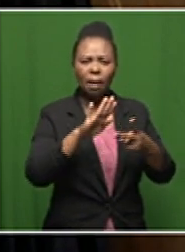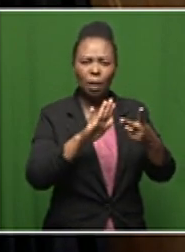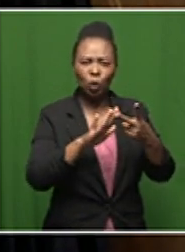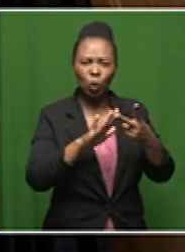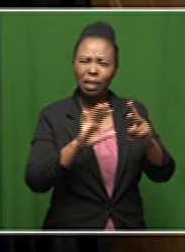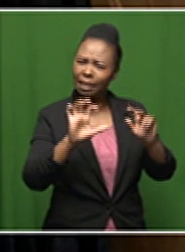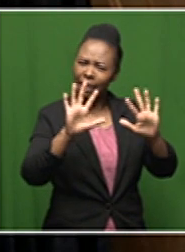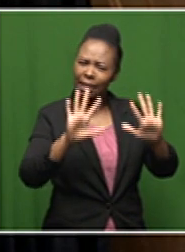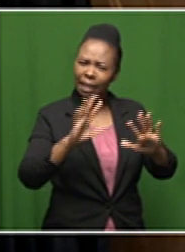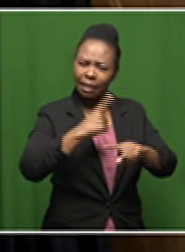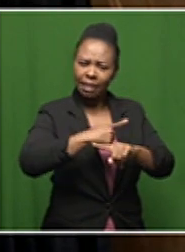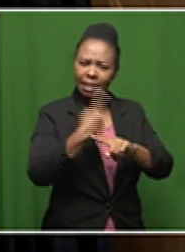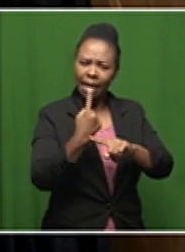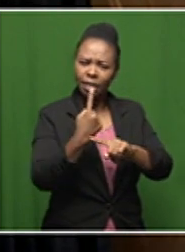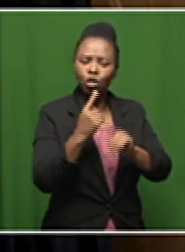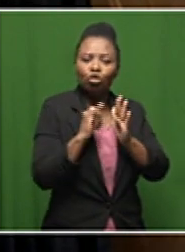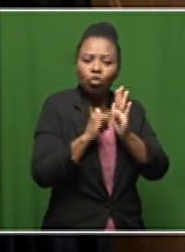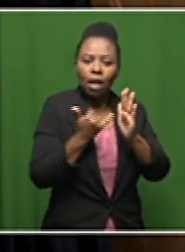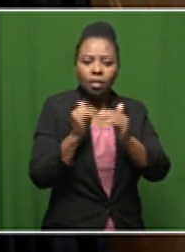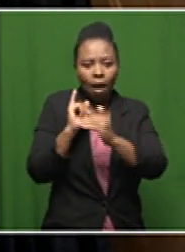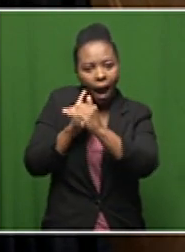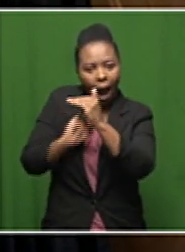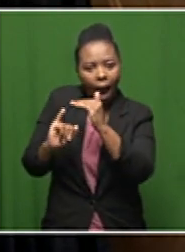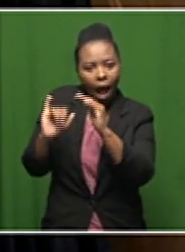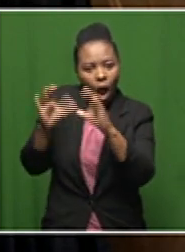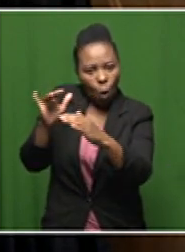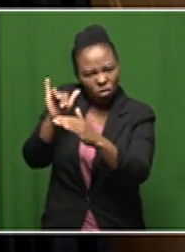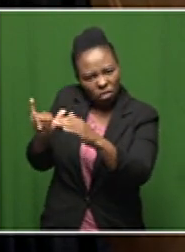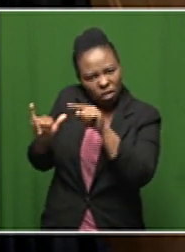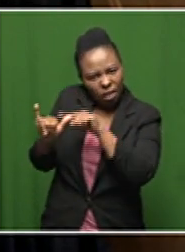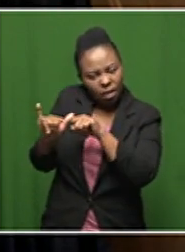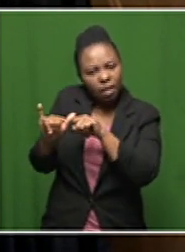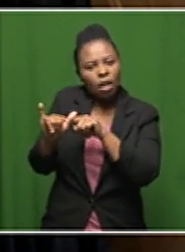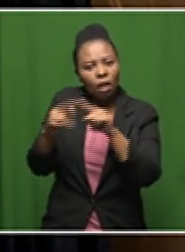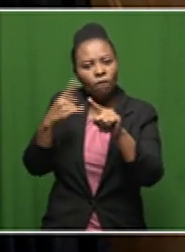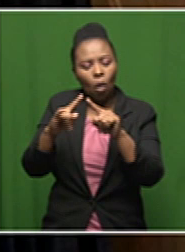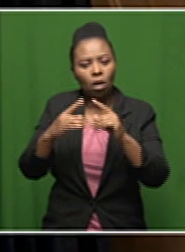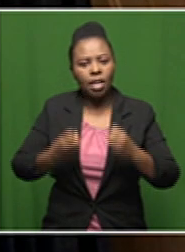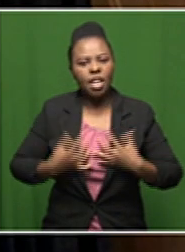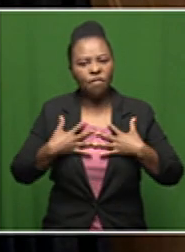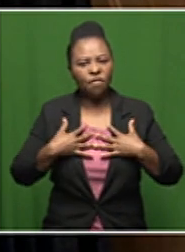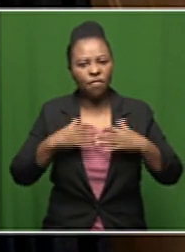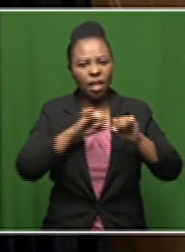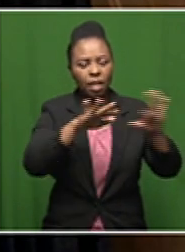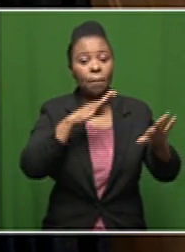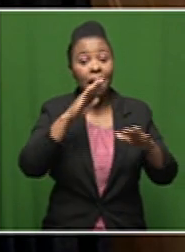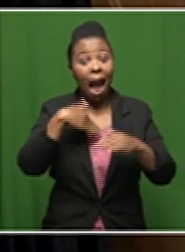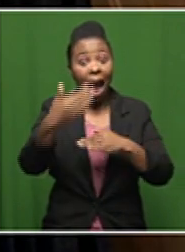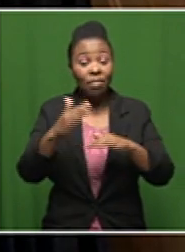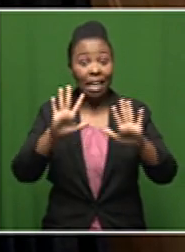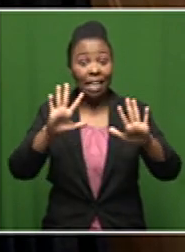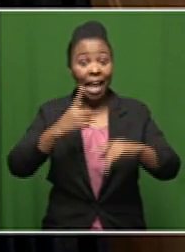days circle 10 days is merely for isolation with regard to infectiousness in other words after 10 days